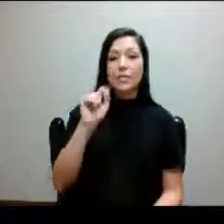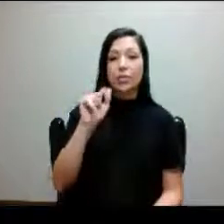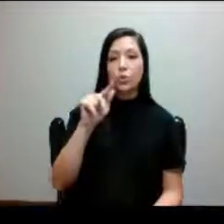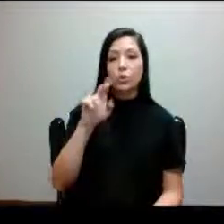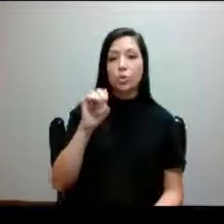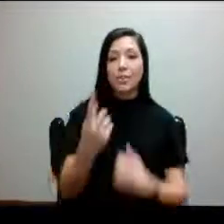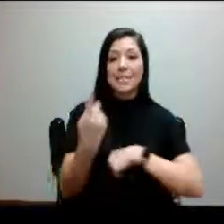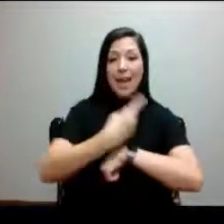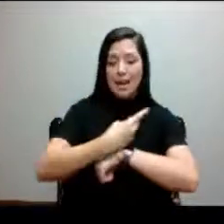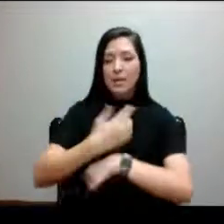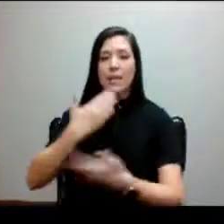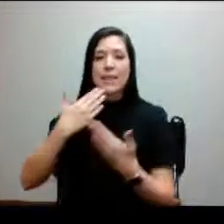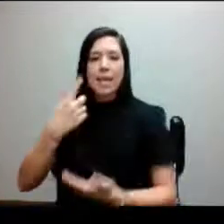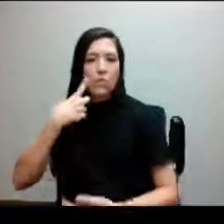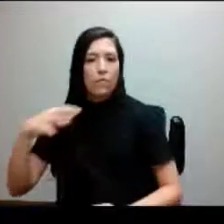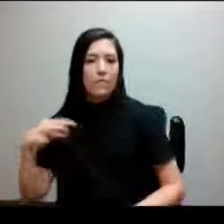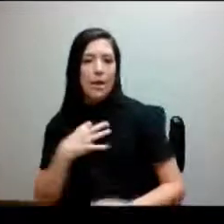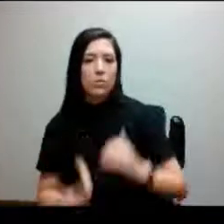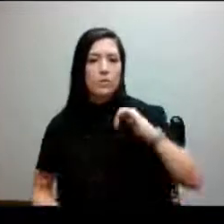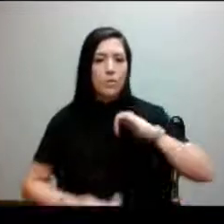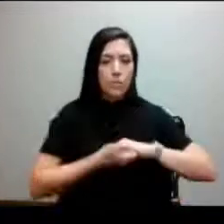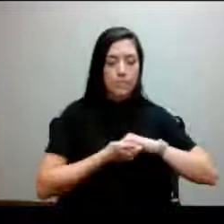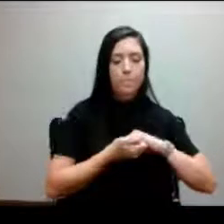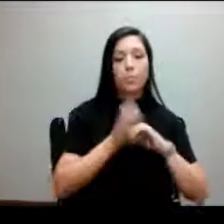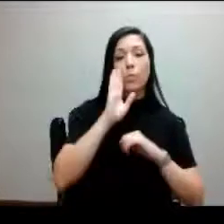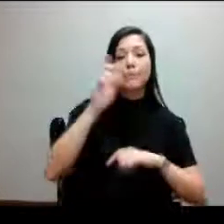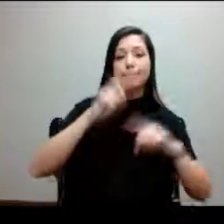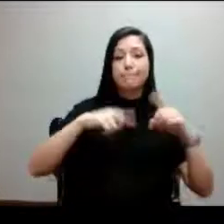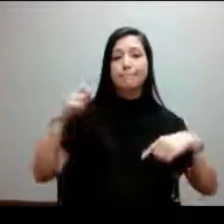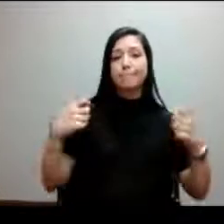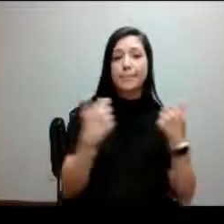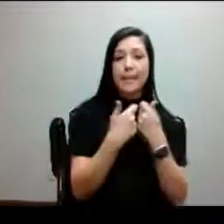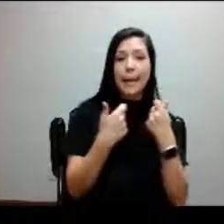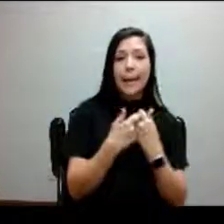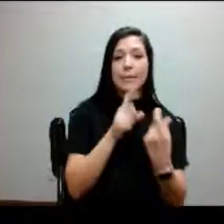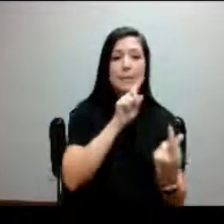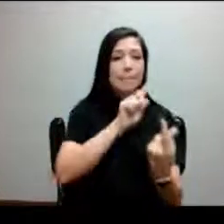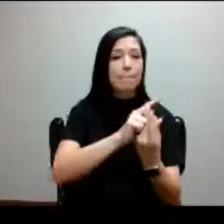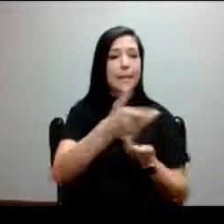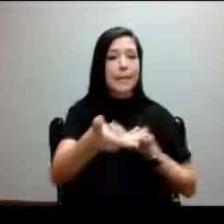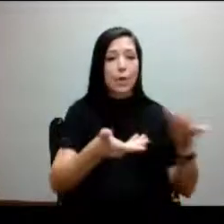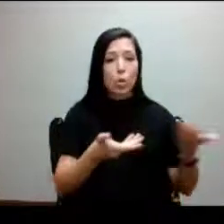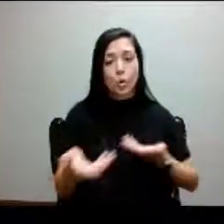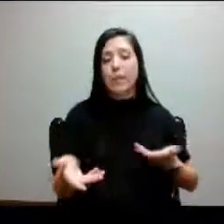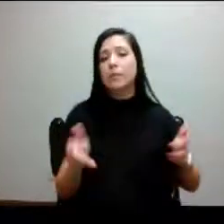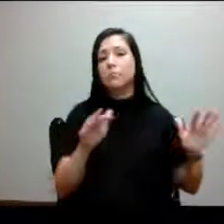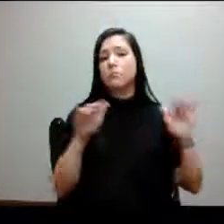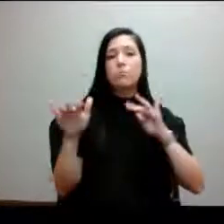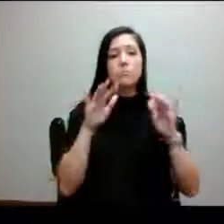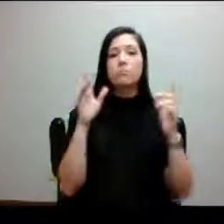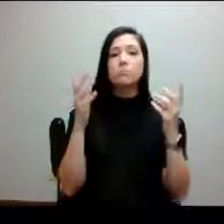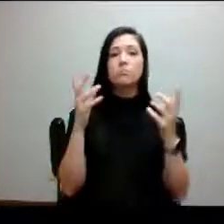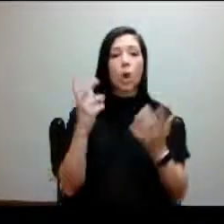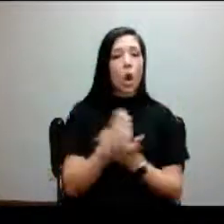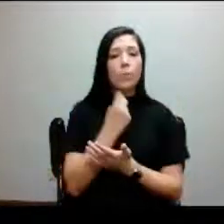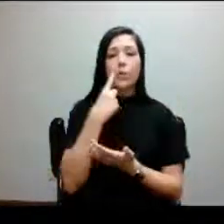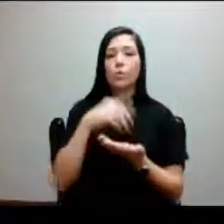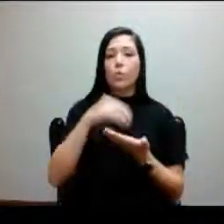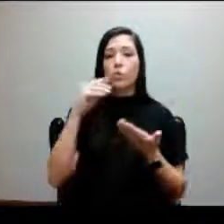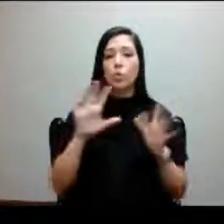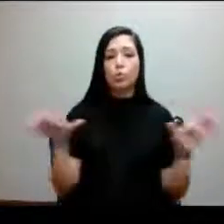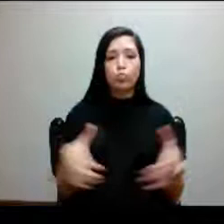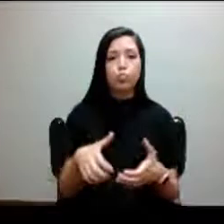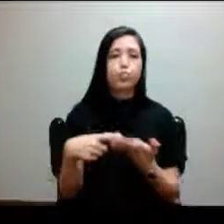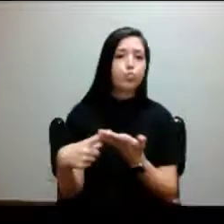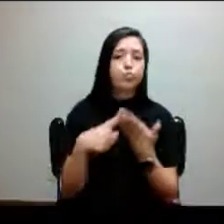with us, various games, guest speakers, meet and greets, just opportunities for our students to just come together and just say what's going on